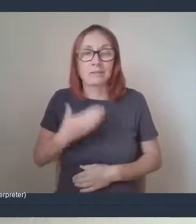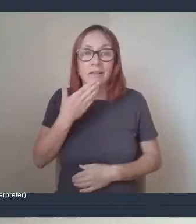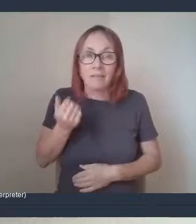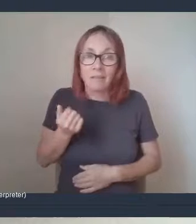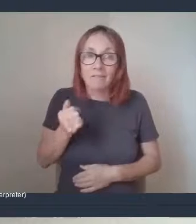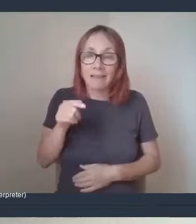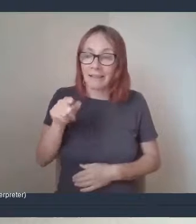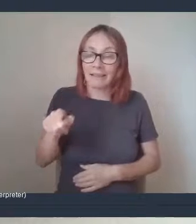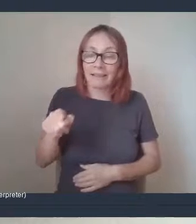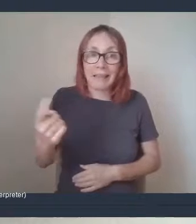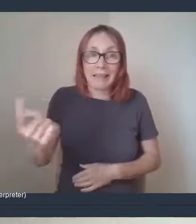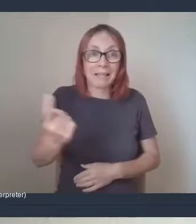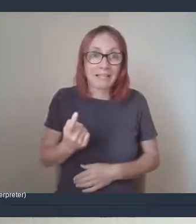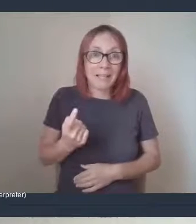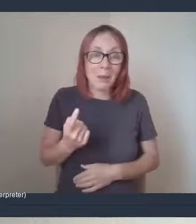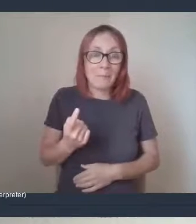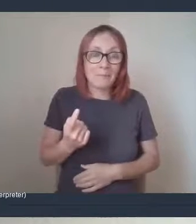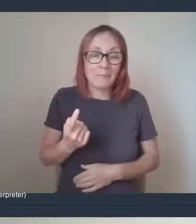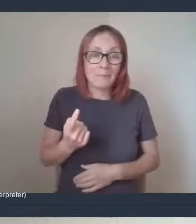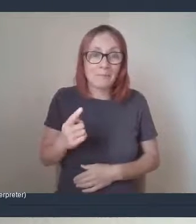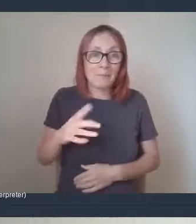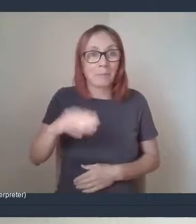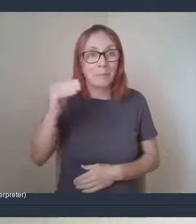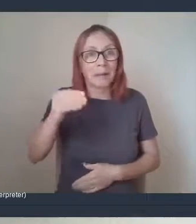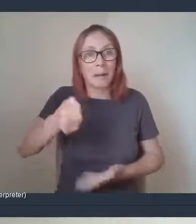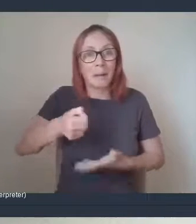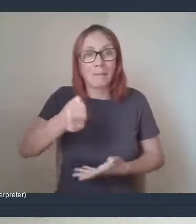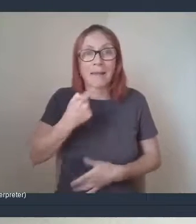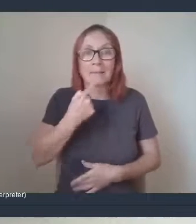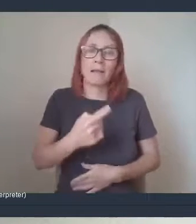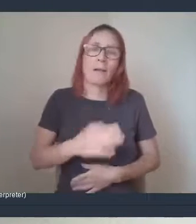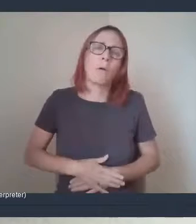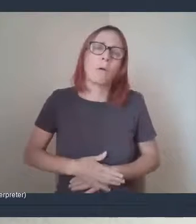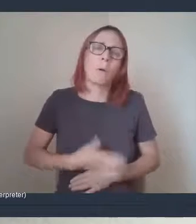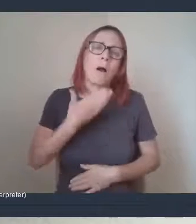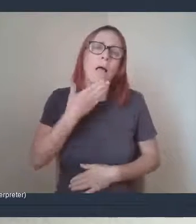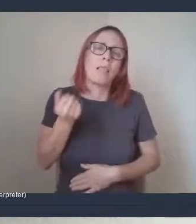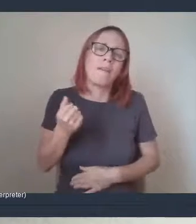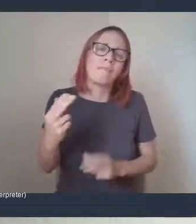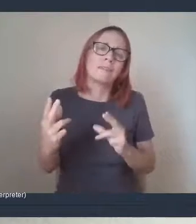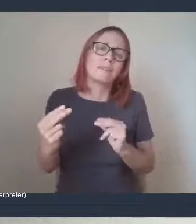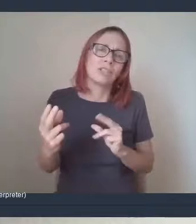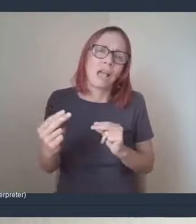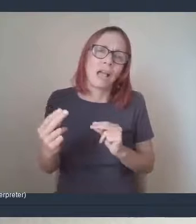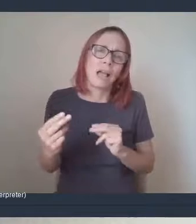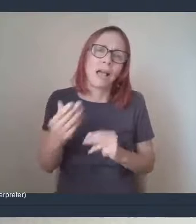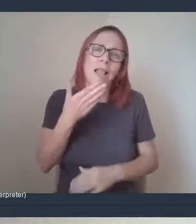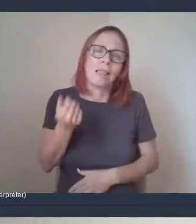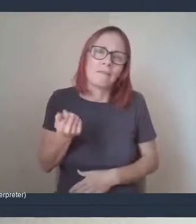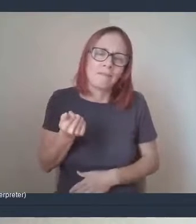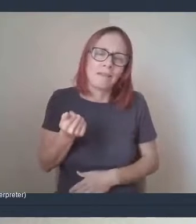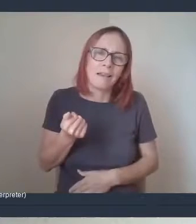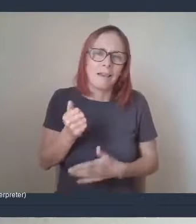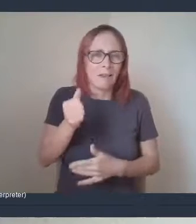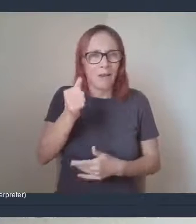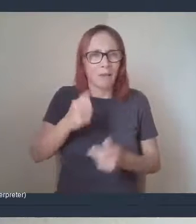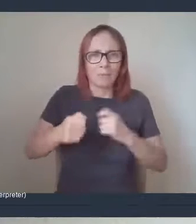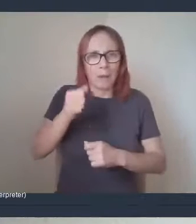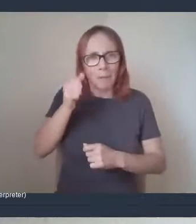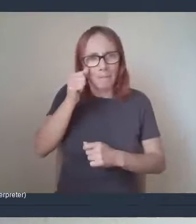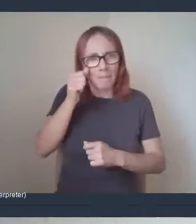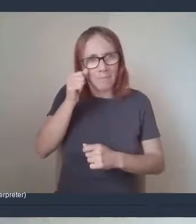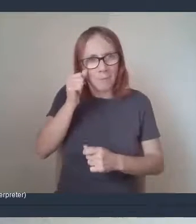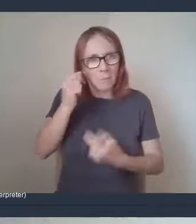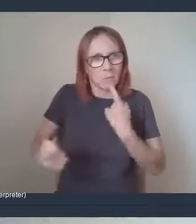bags and oh, hello, we chat and, you know, kind of, you get to know them and the interaction with them has been really